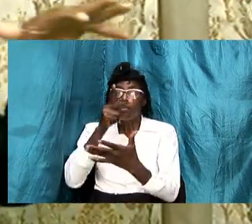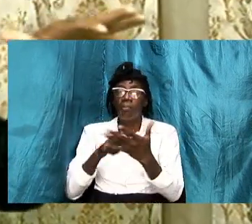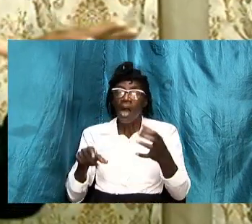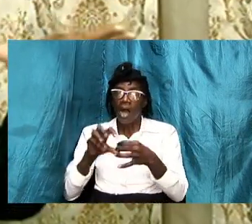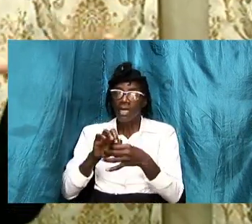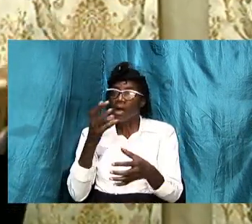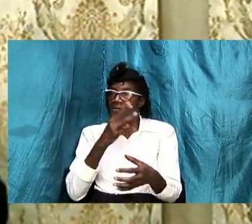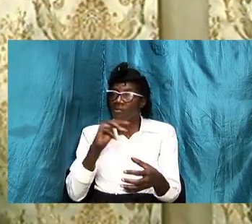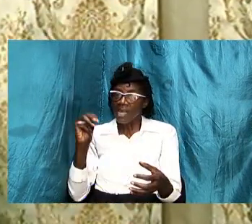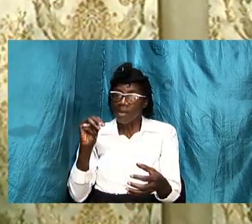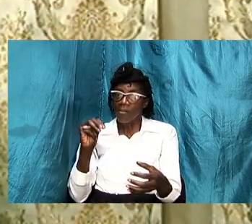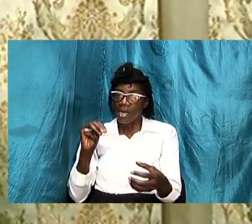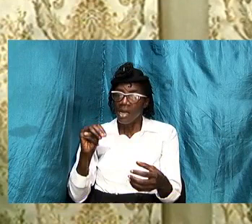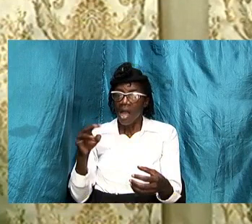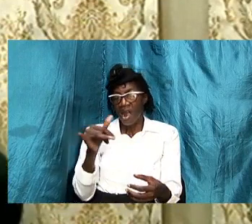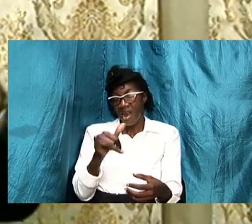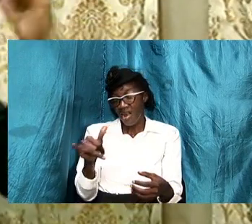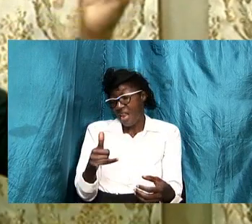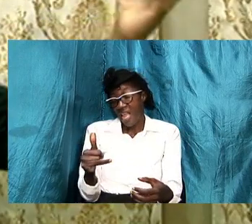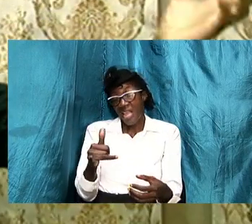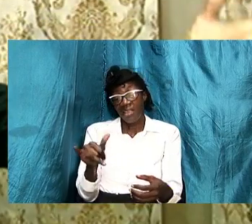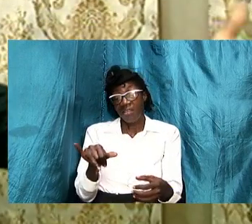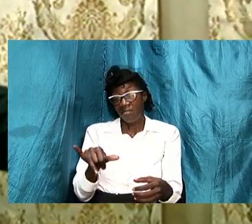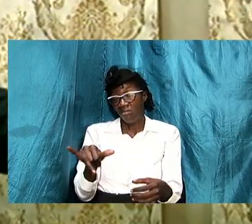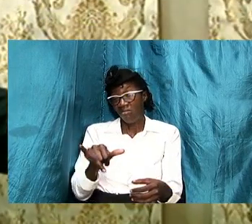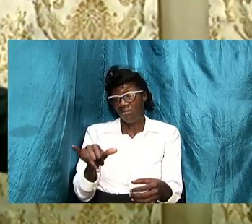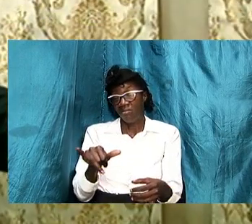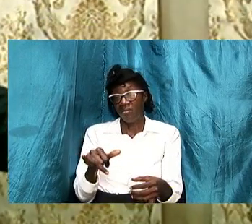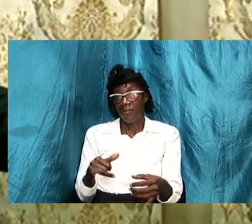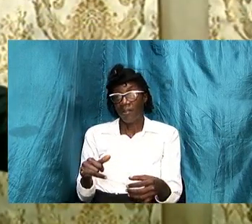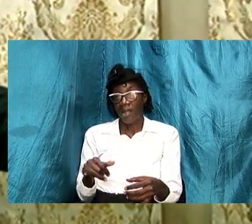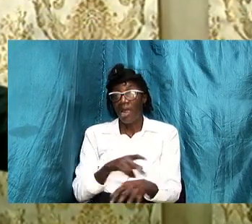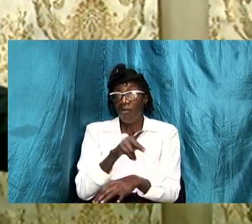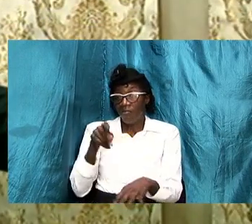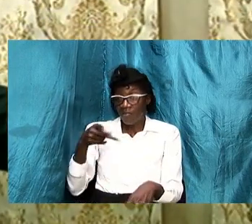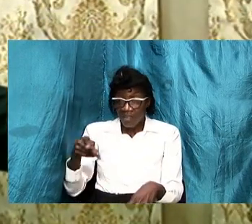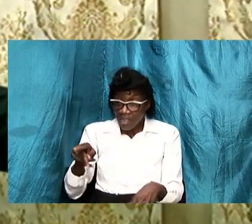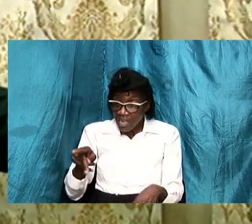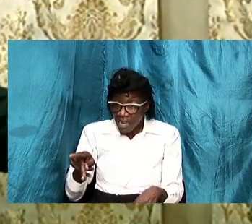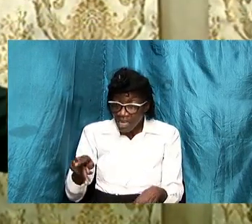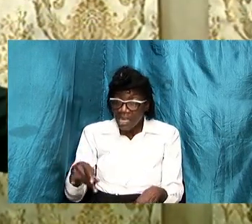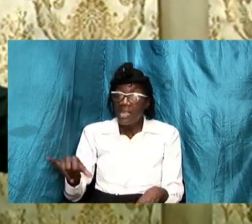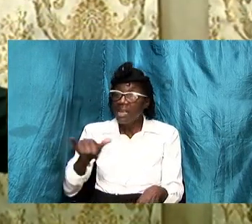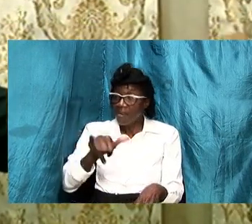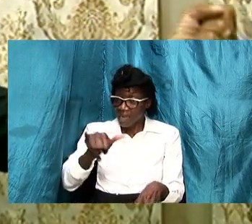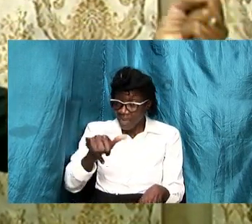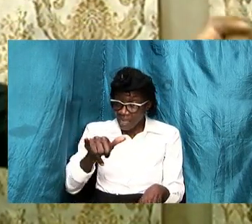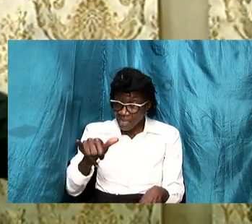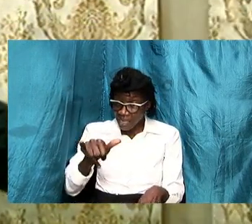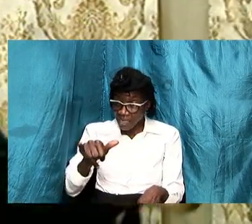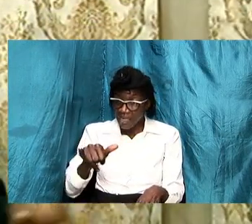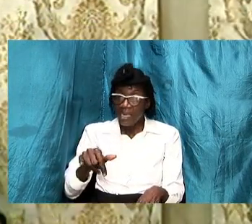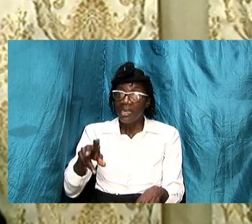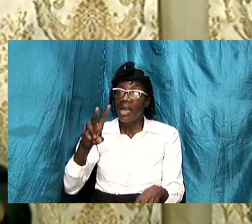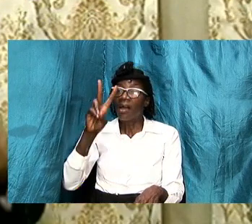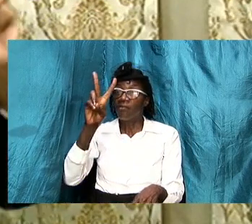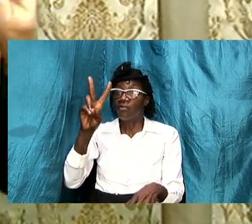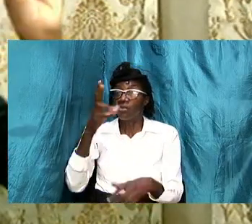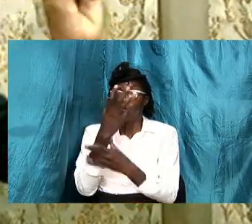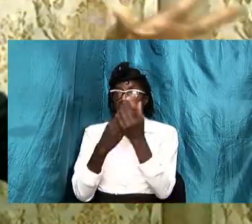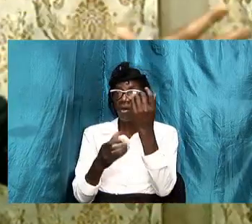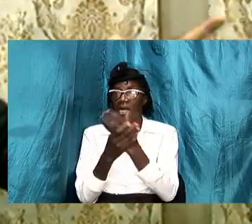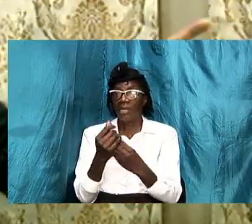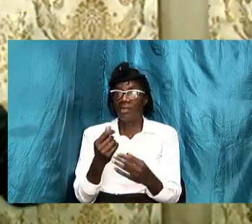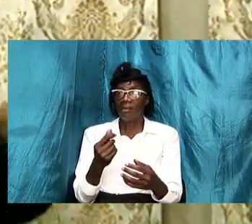are alike they physically they are alike in many respects they have two hands they